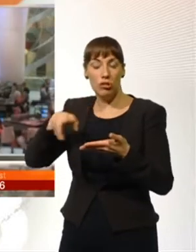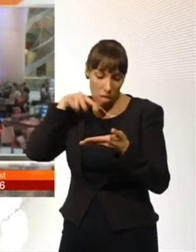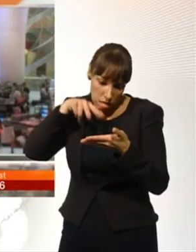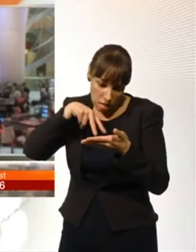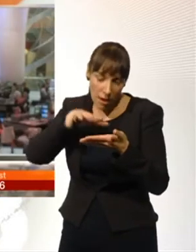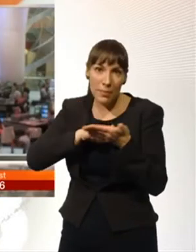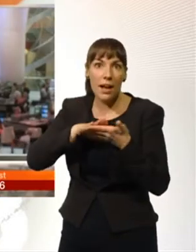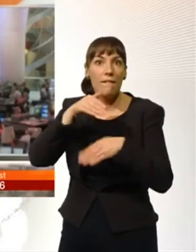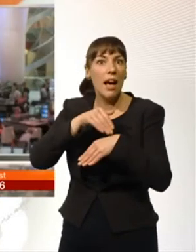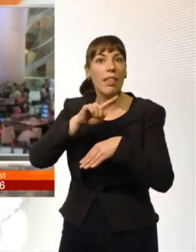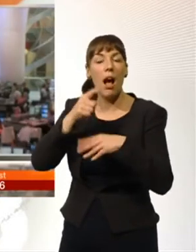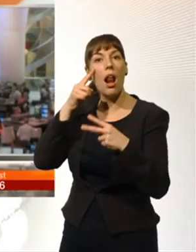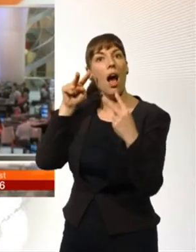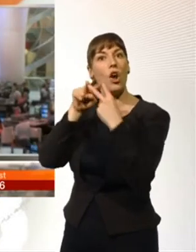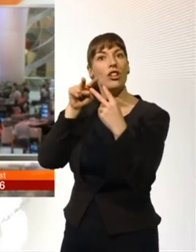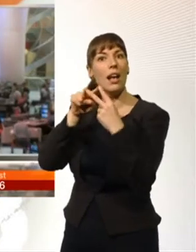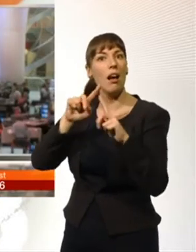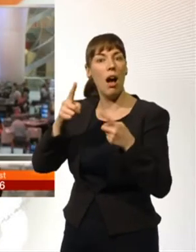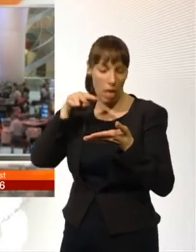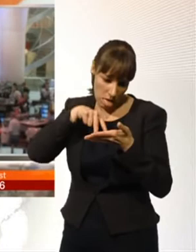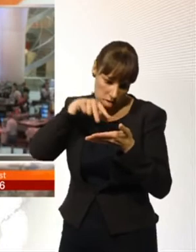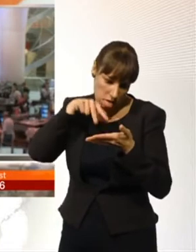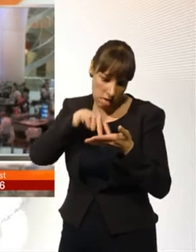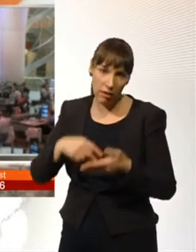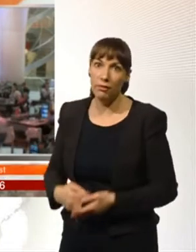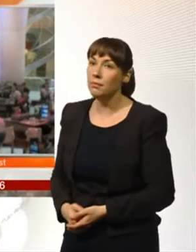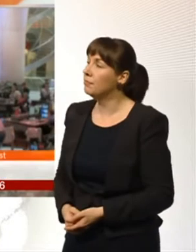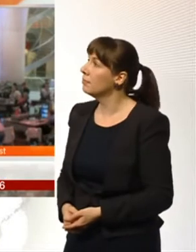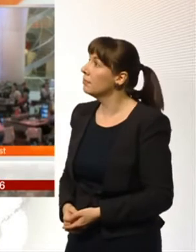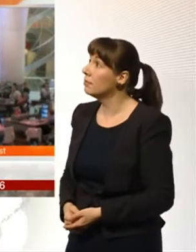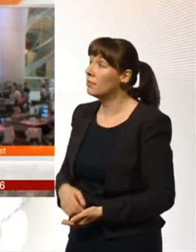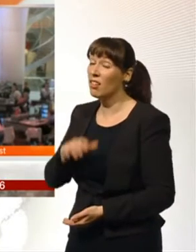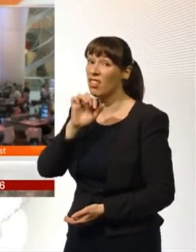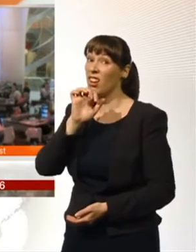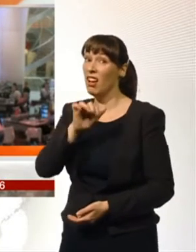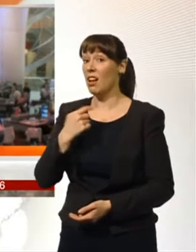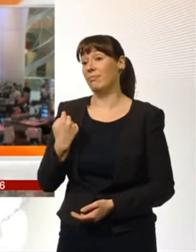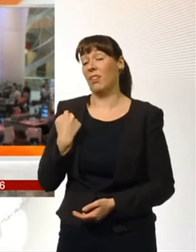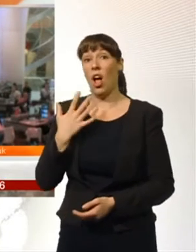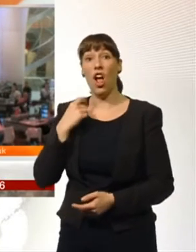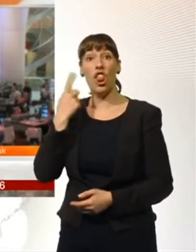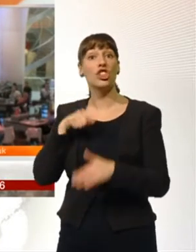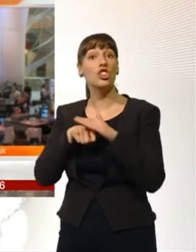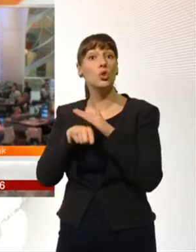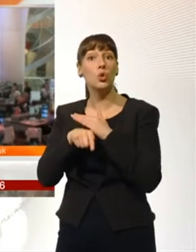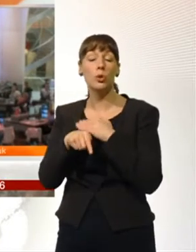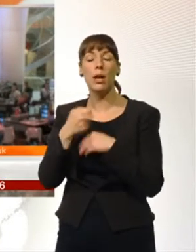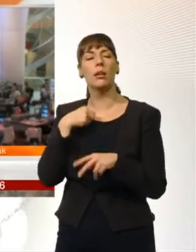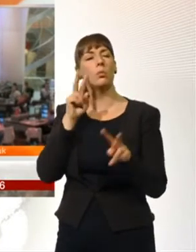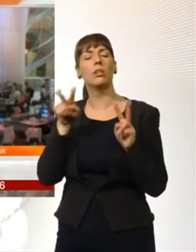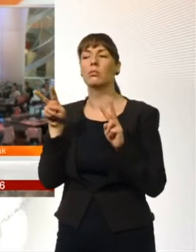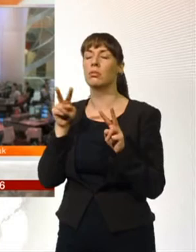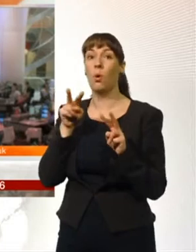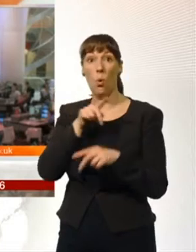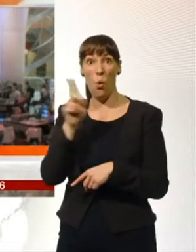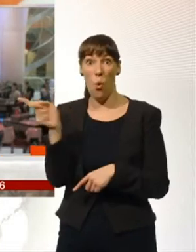contact is very important. I was on the tube the other day, and I watched everybody was screen, phone, eyes down. And I thought,